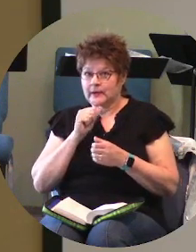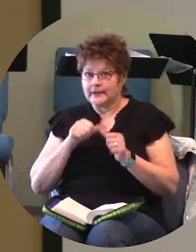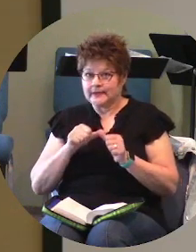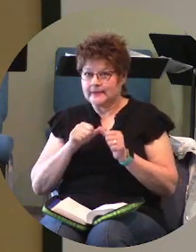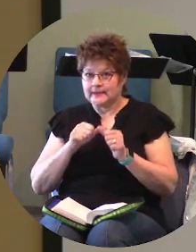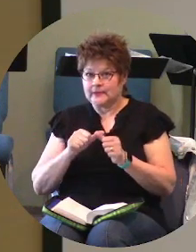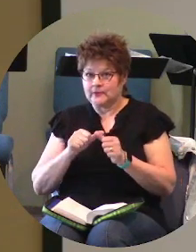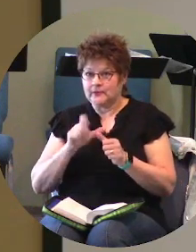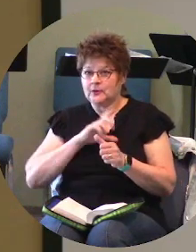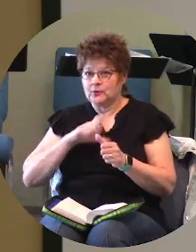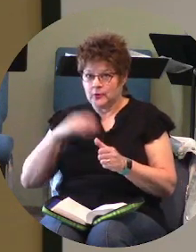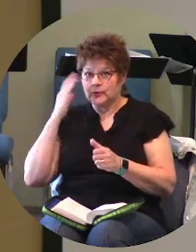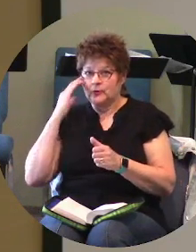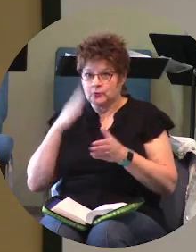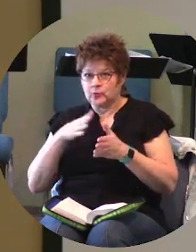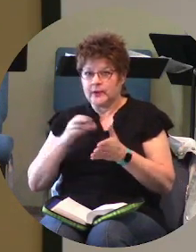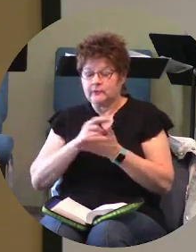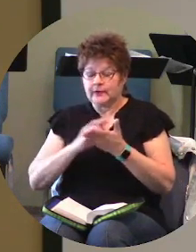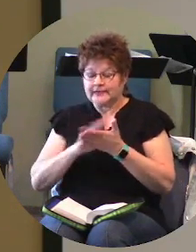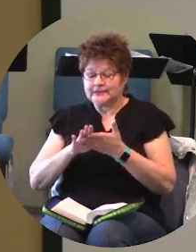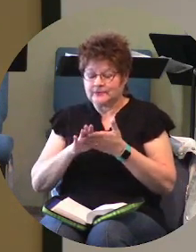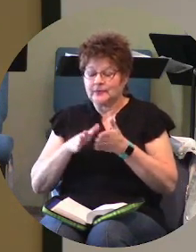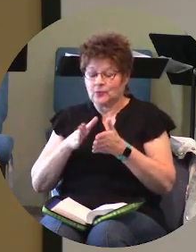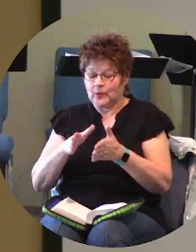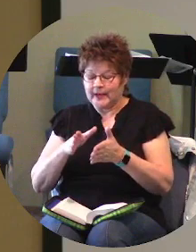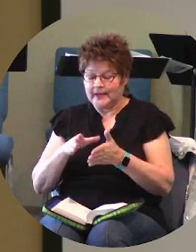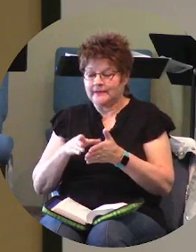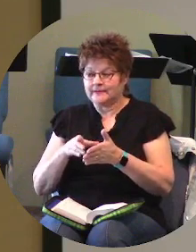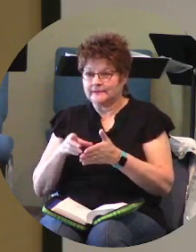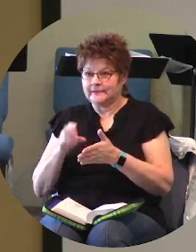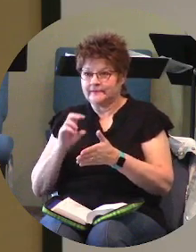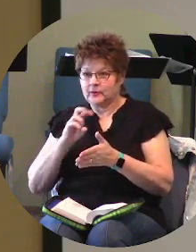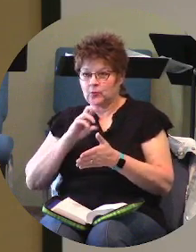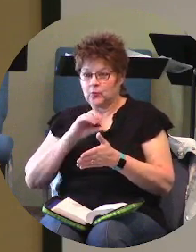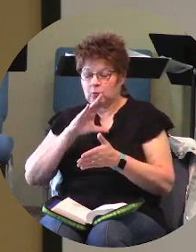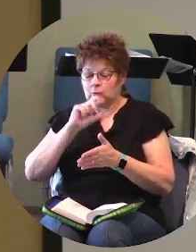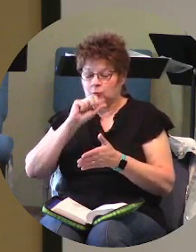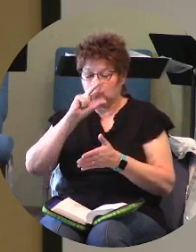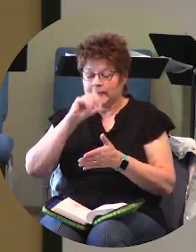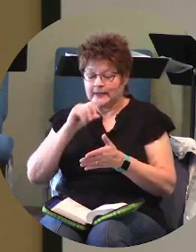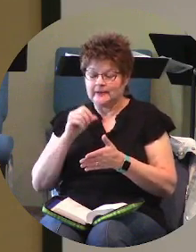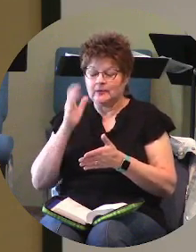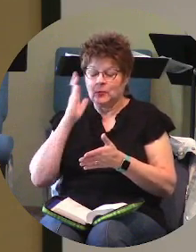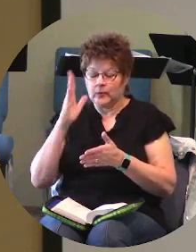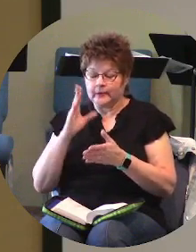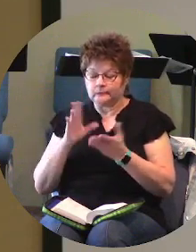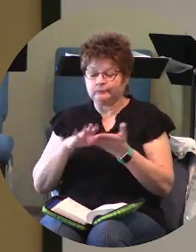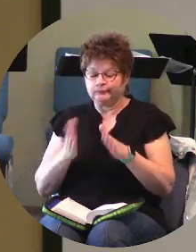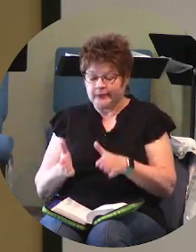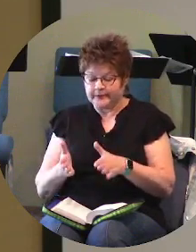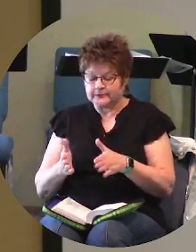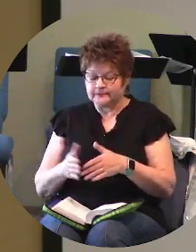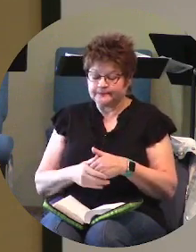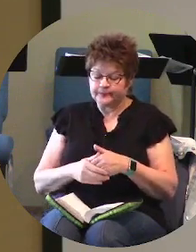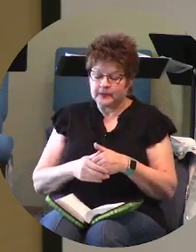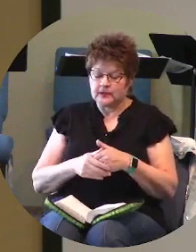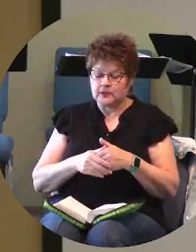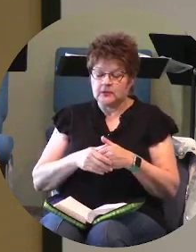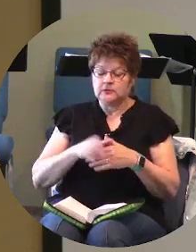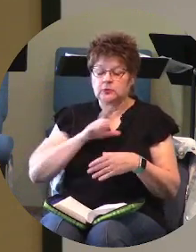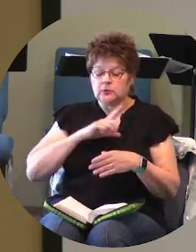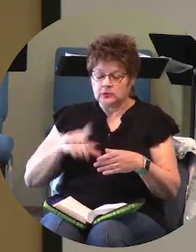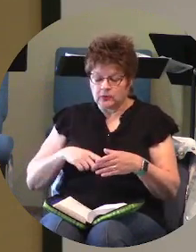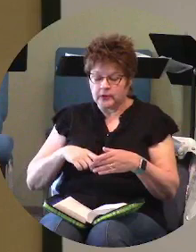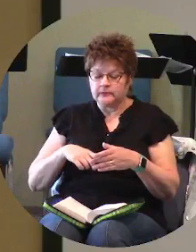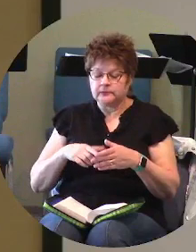will perish let me pray god i pray that you would just bless the reading of your word father i pray that as we allow you to speak to our